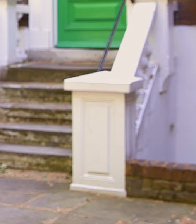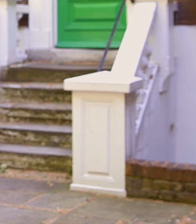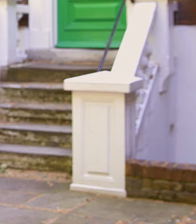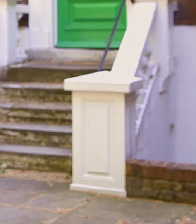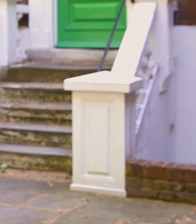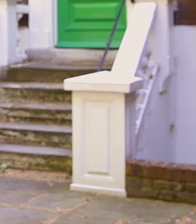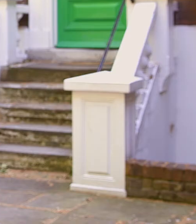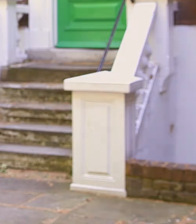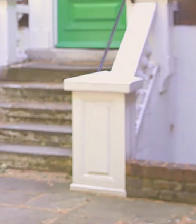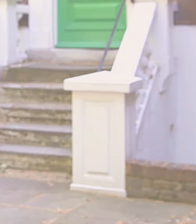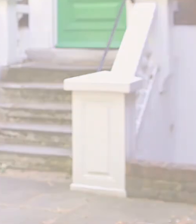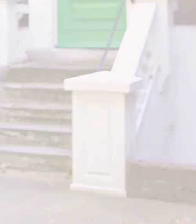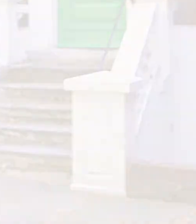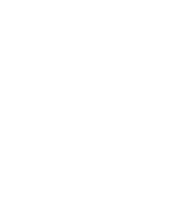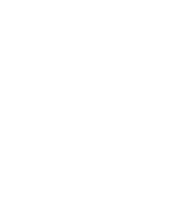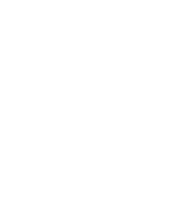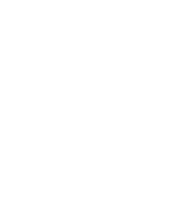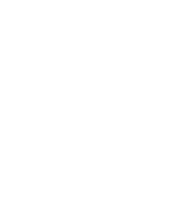hmm